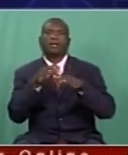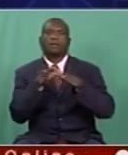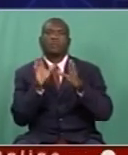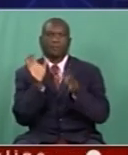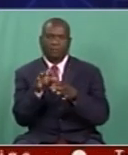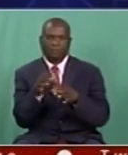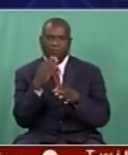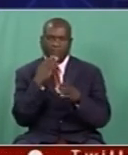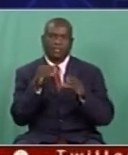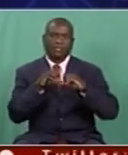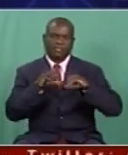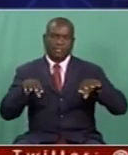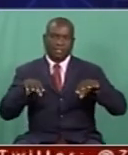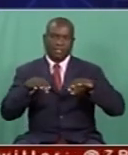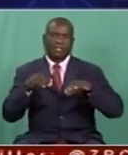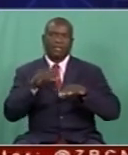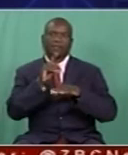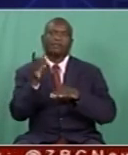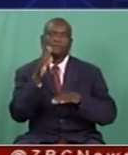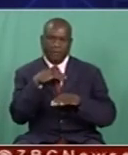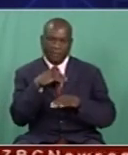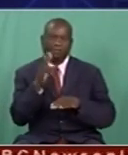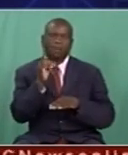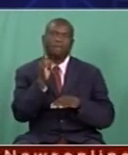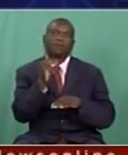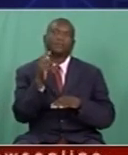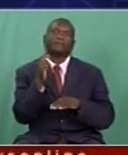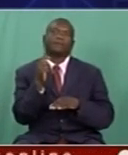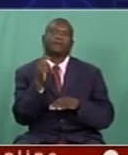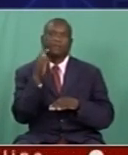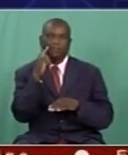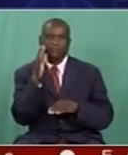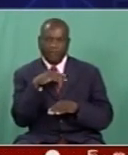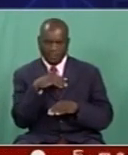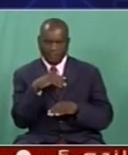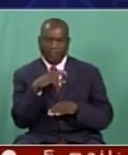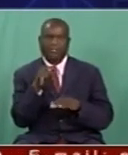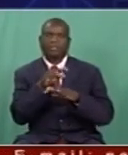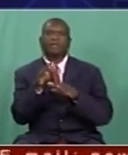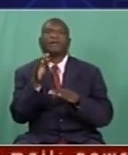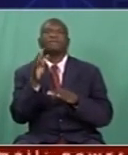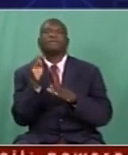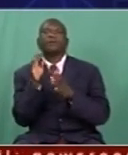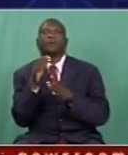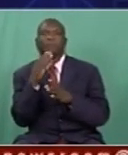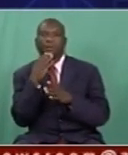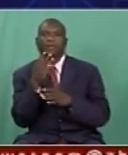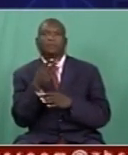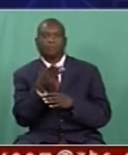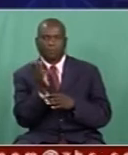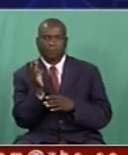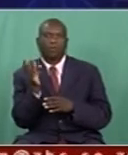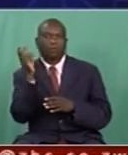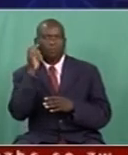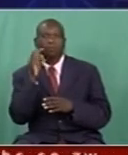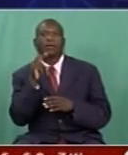Just on Saturday, we were in Mabuku, Tafara, where we were received very well through national FM. We had so many people saying they actually listened to